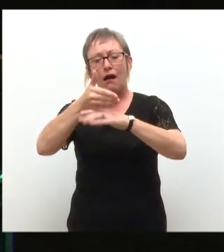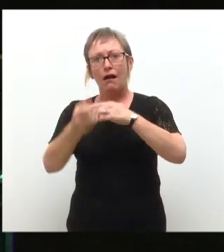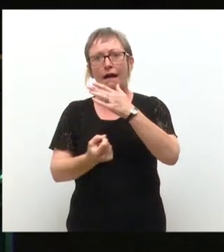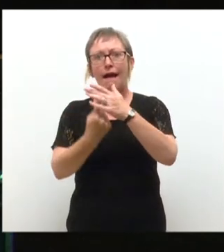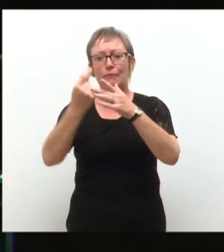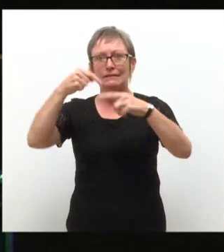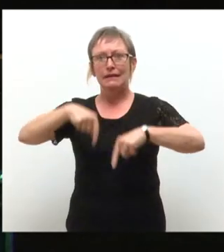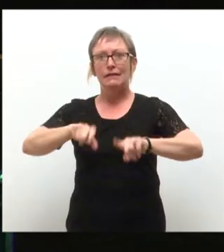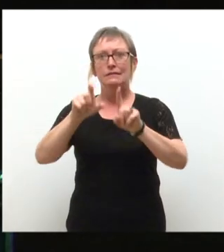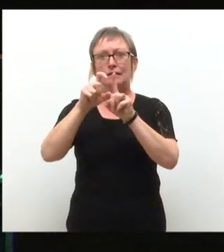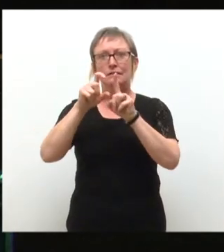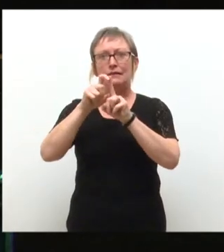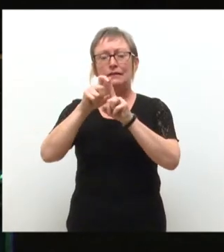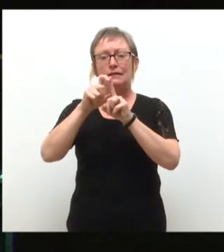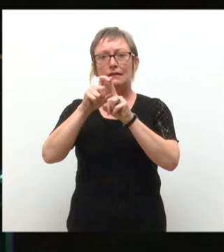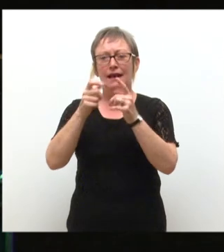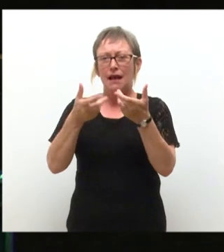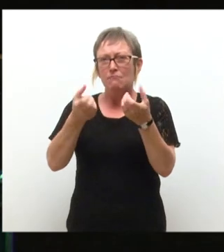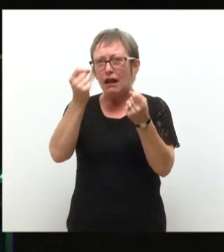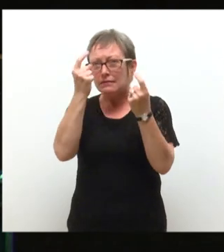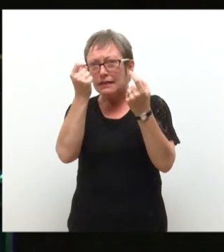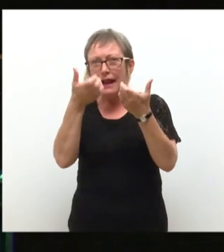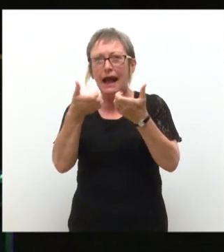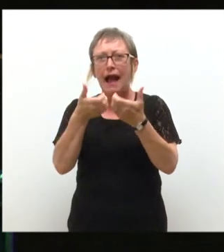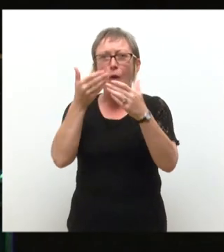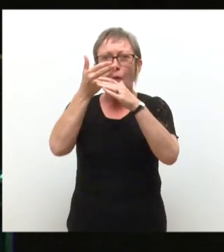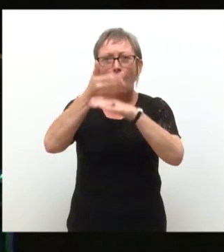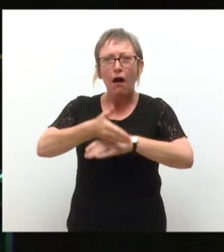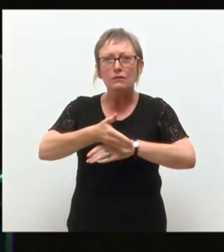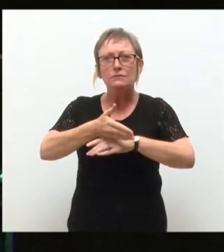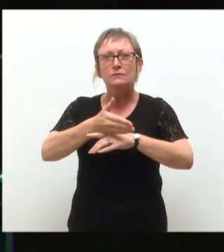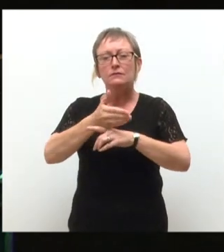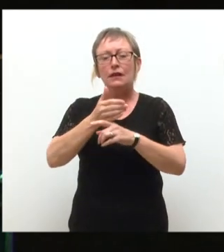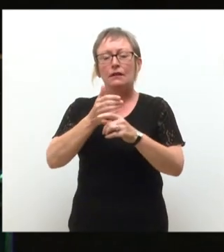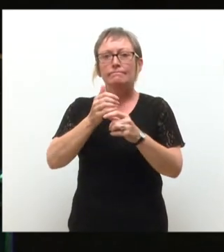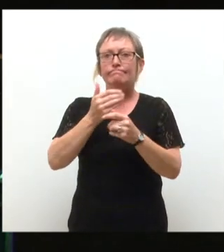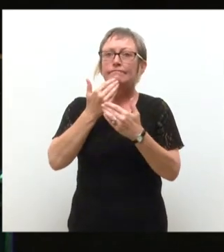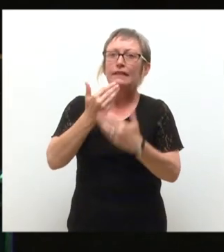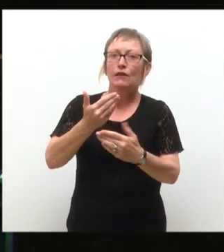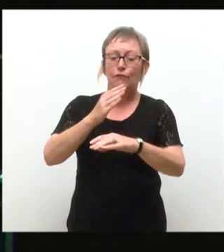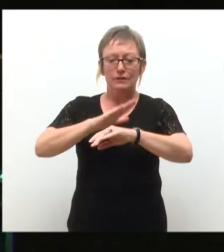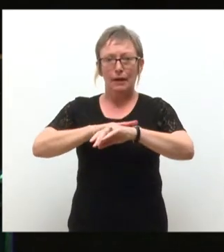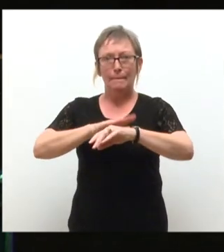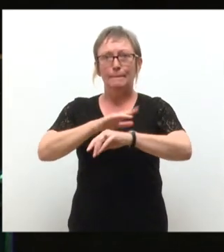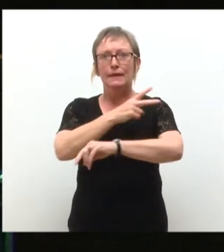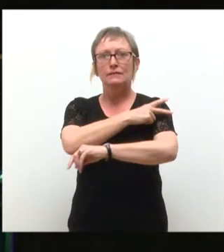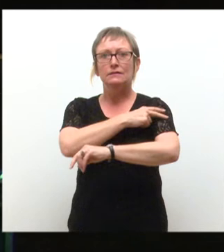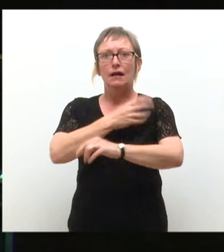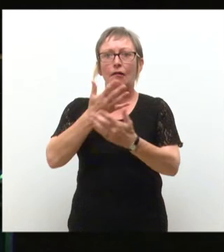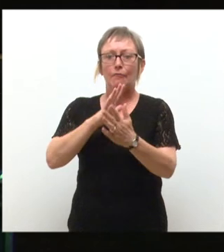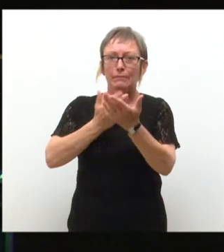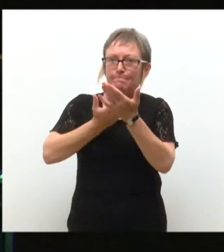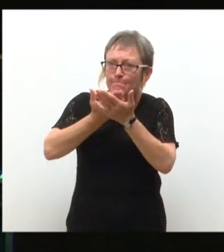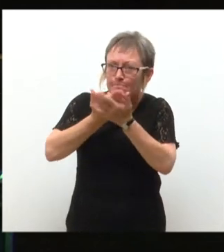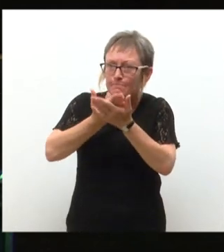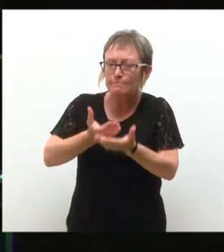getting to know how the place works, and I am grateful for the time that all sorts of staff have given me to help me